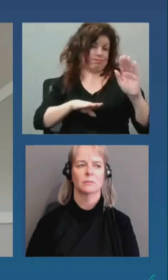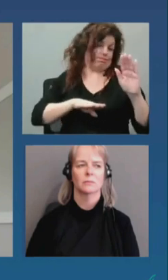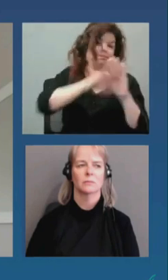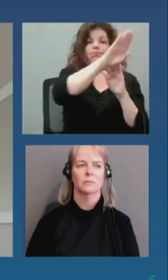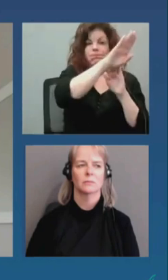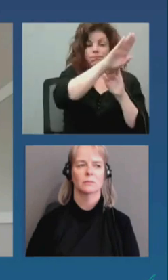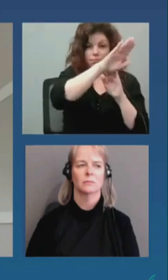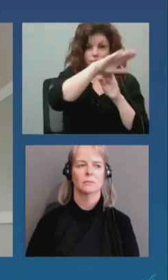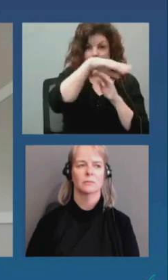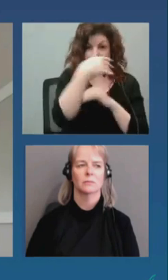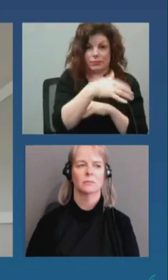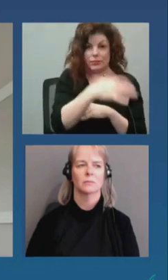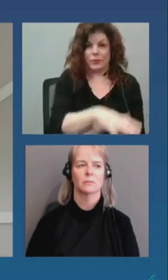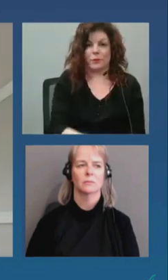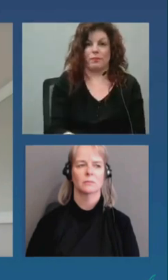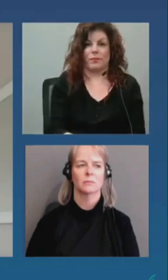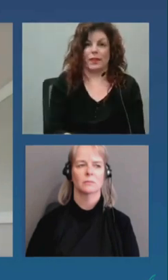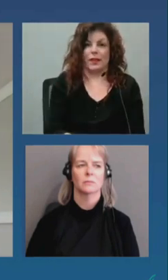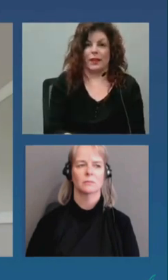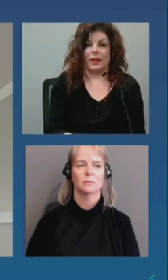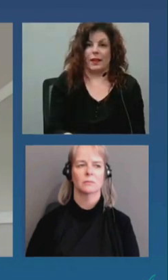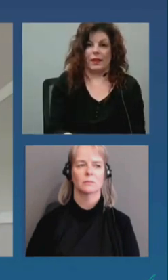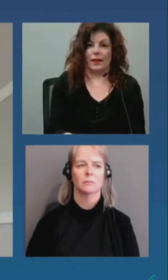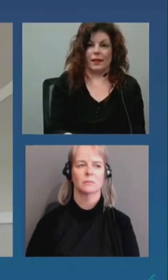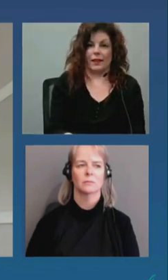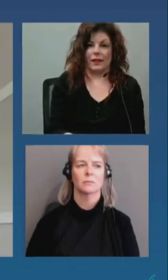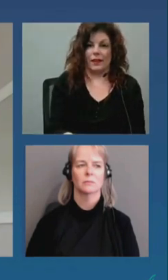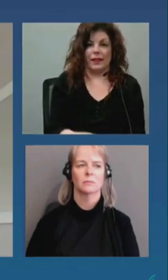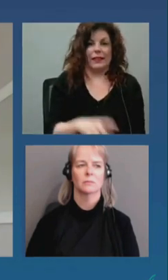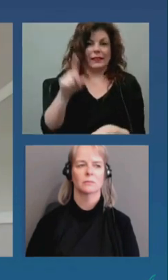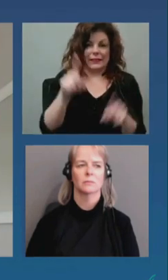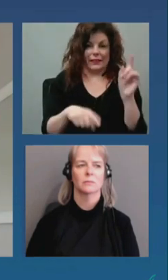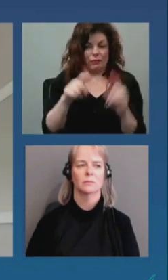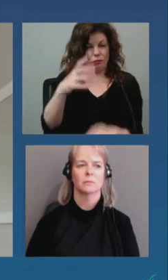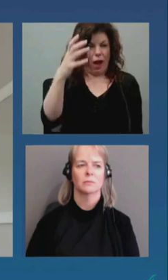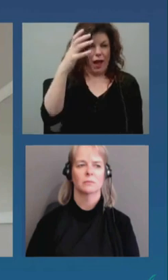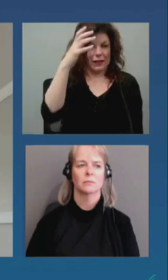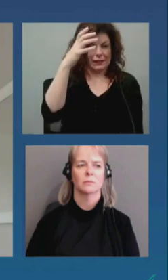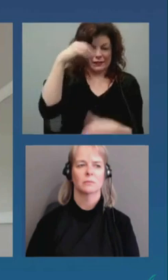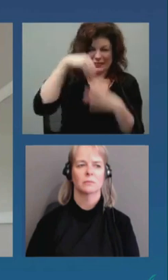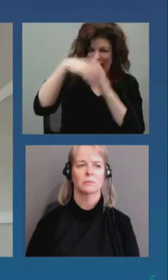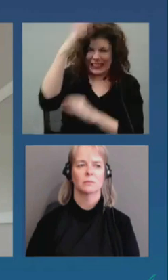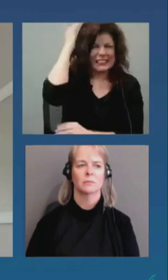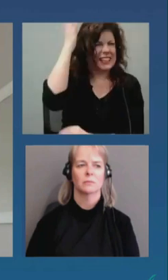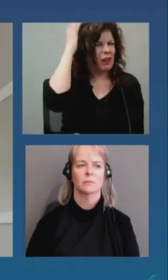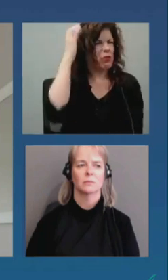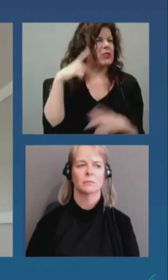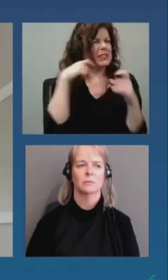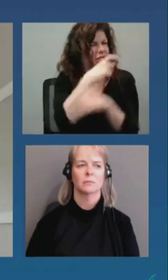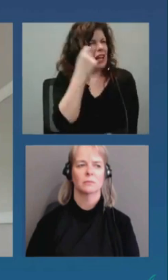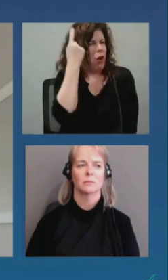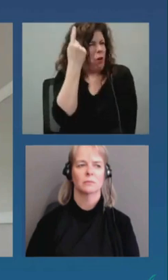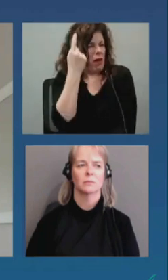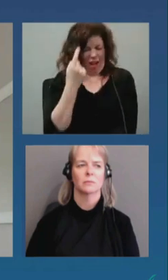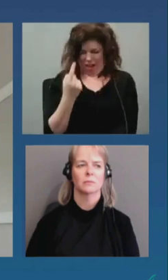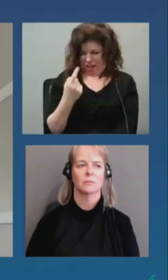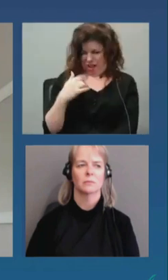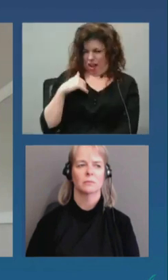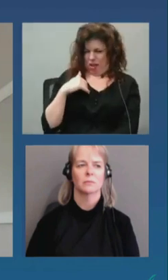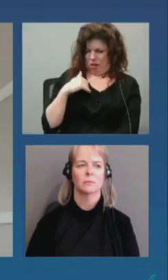c'est difficile pour le cerveau des humains de comprendre la possibilité de cette augmentation